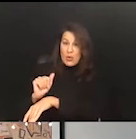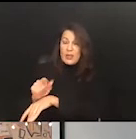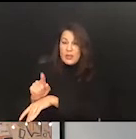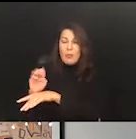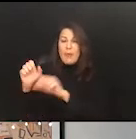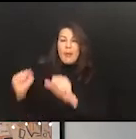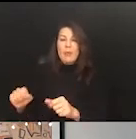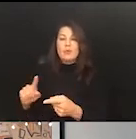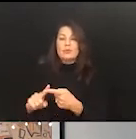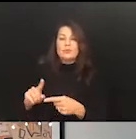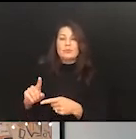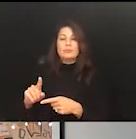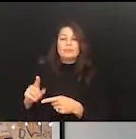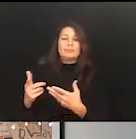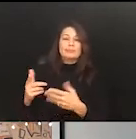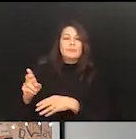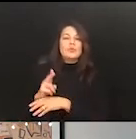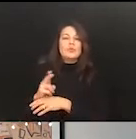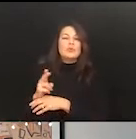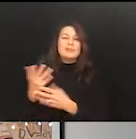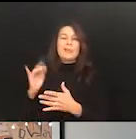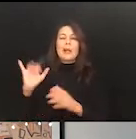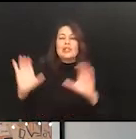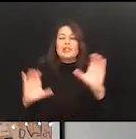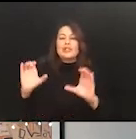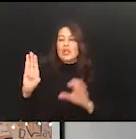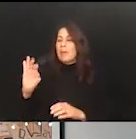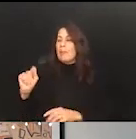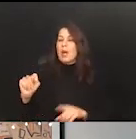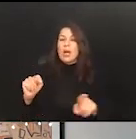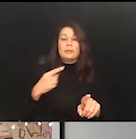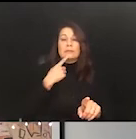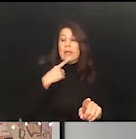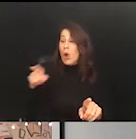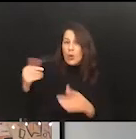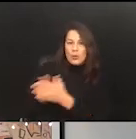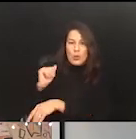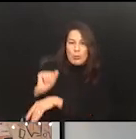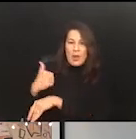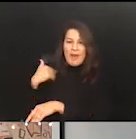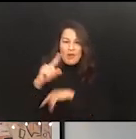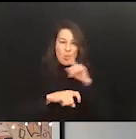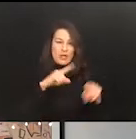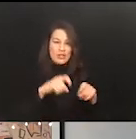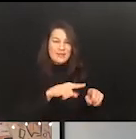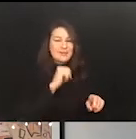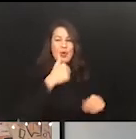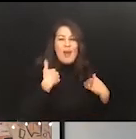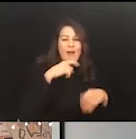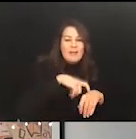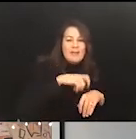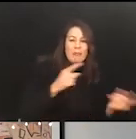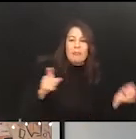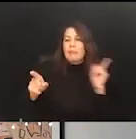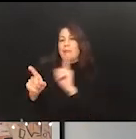to, you know, they're using a lot of chat bots, for example, to say, oh, the new employee has questions. You know, we don't have time to have somebody have them